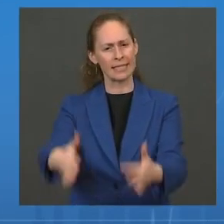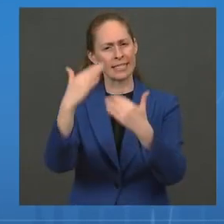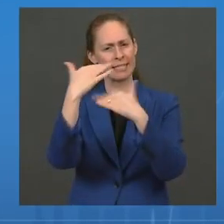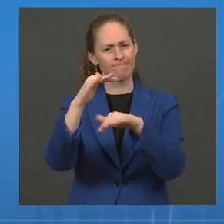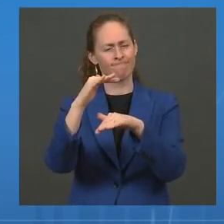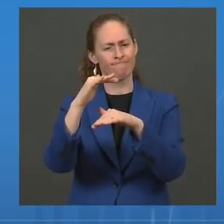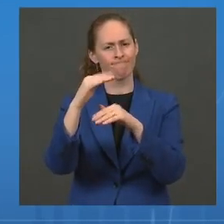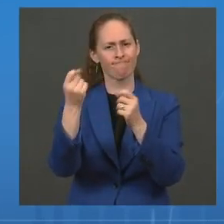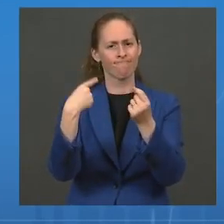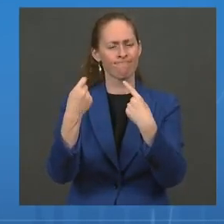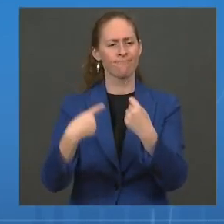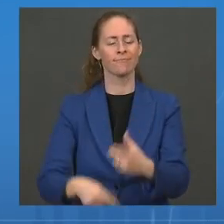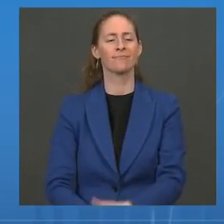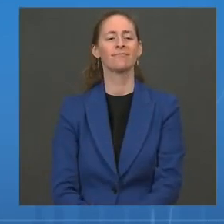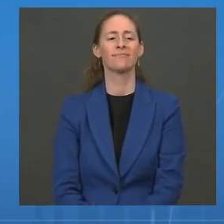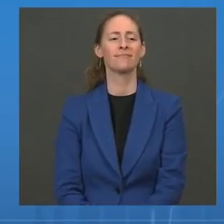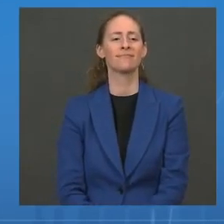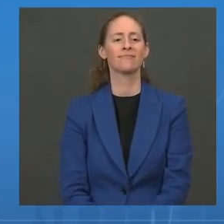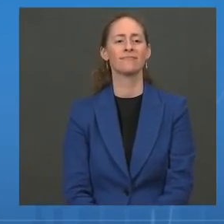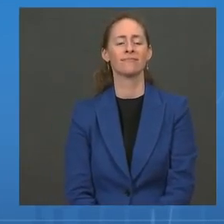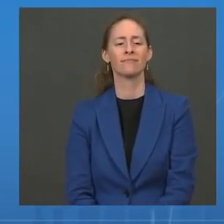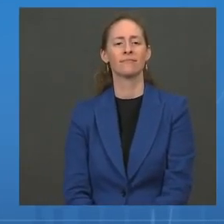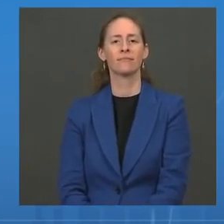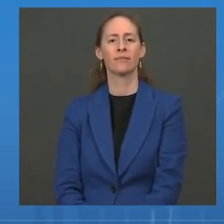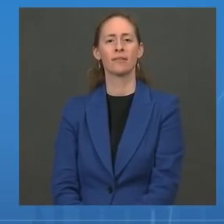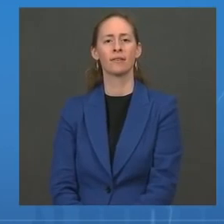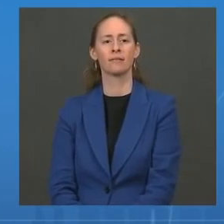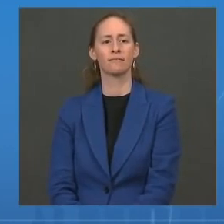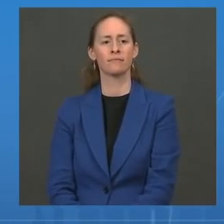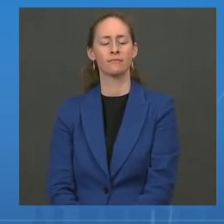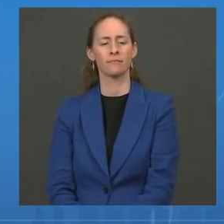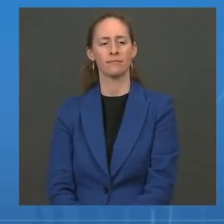First question, let's go to Erica Edwards at NBC.